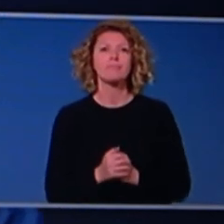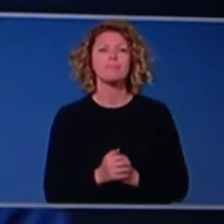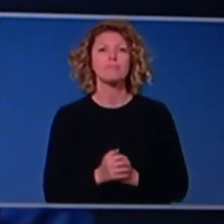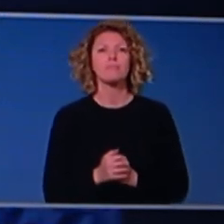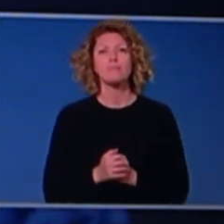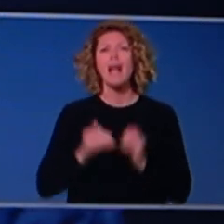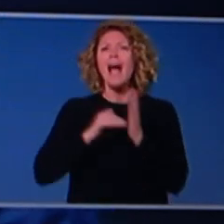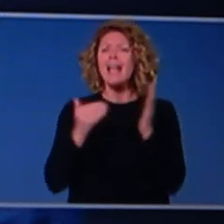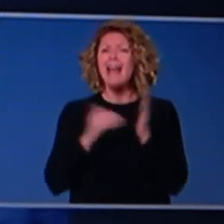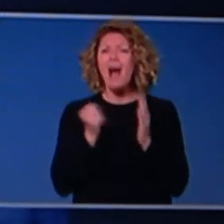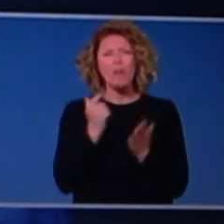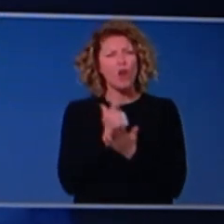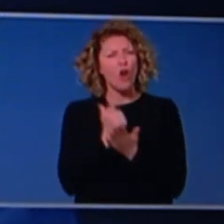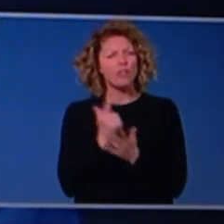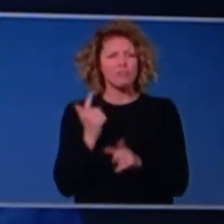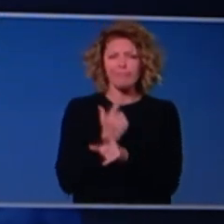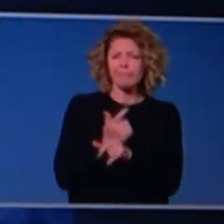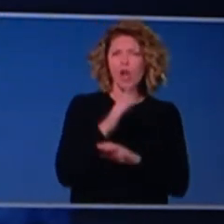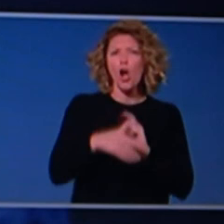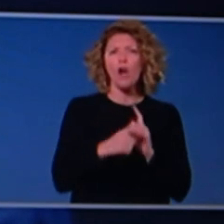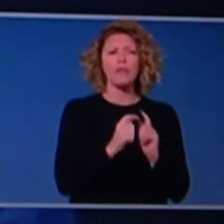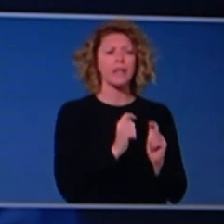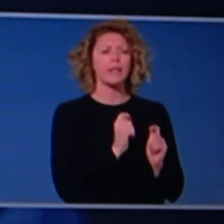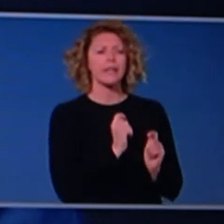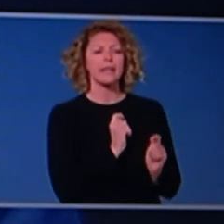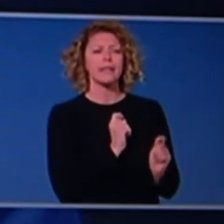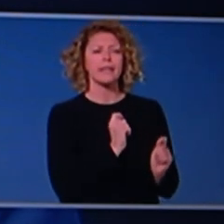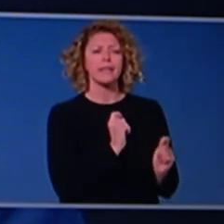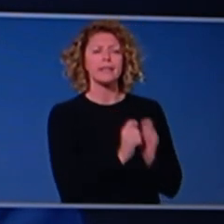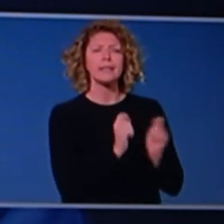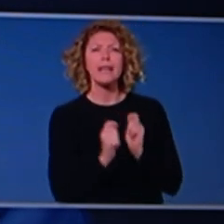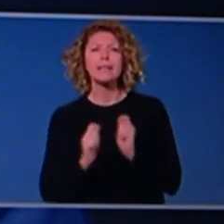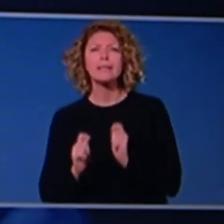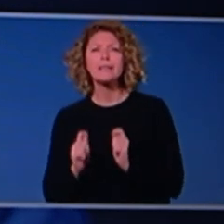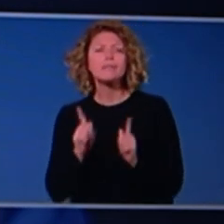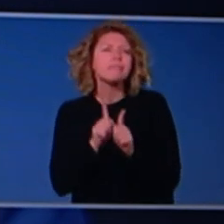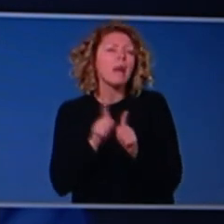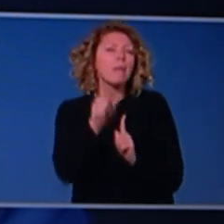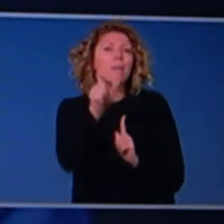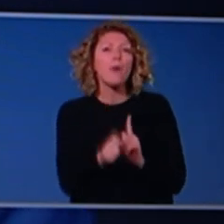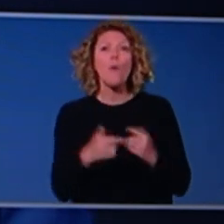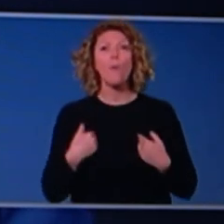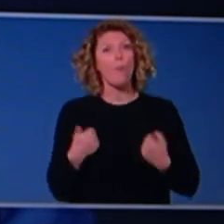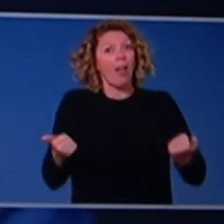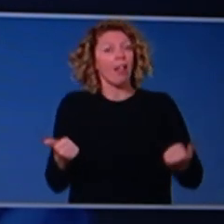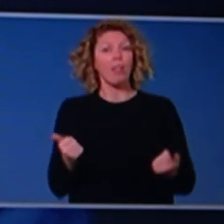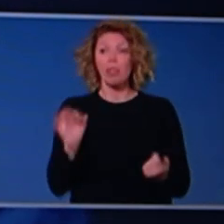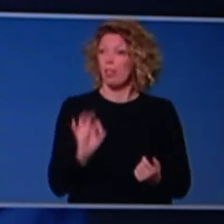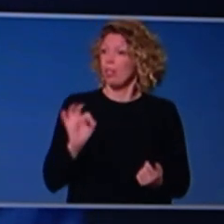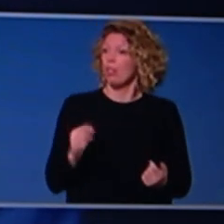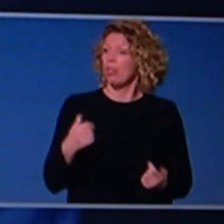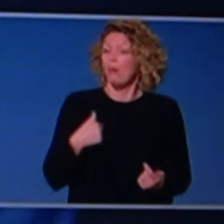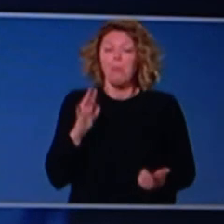active surveillance, where you test well asymptomatic people in the community. Given the current very low